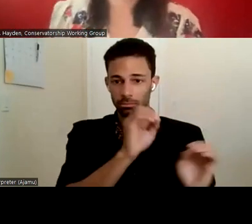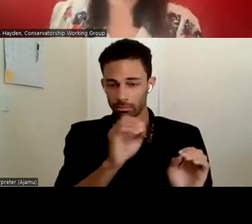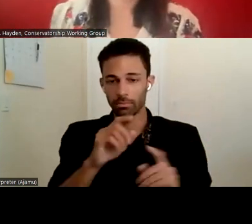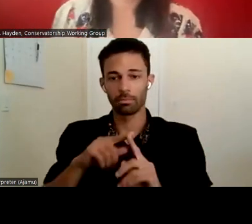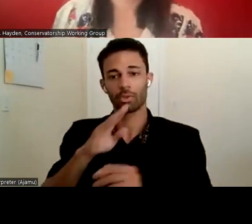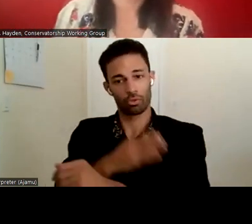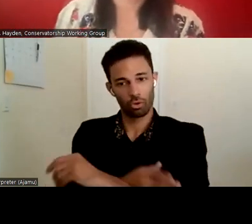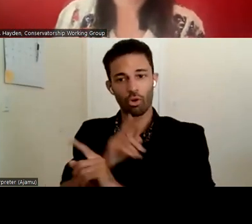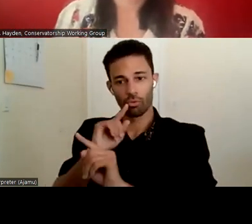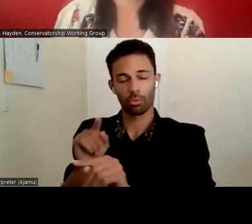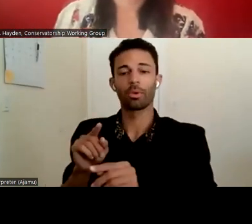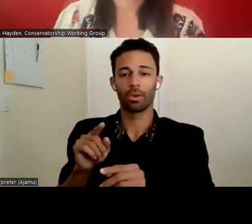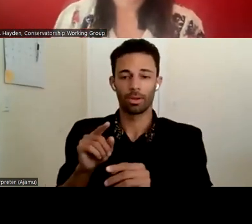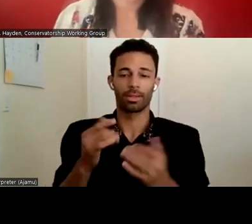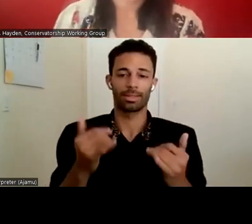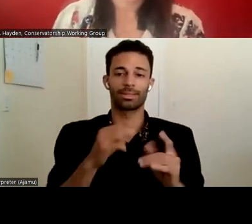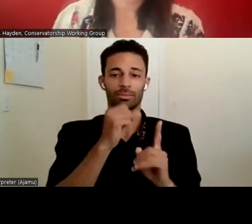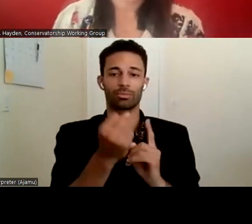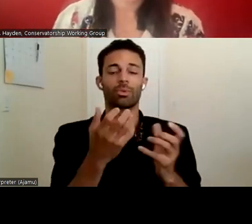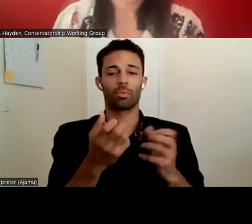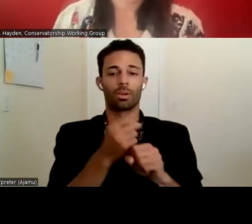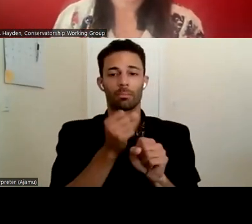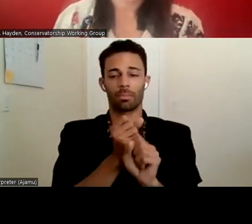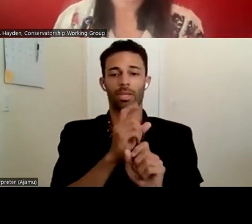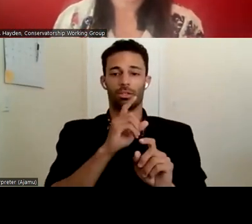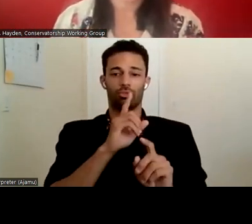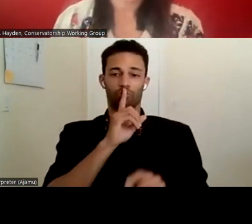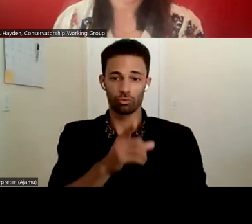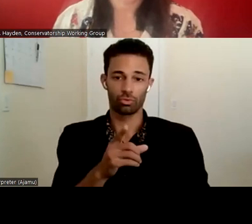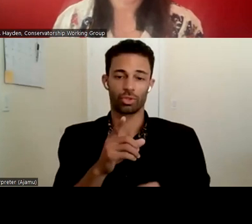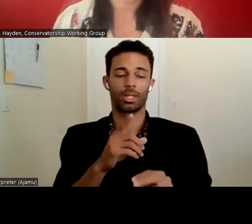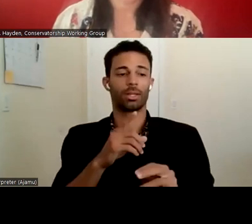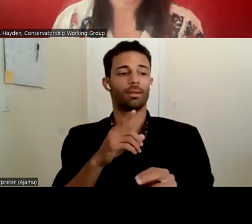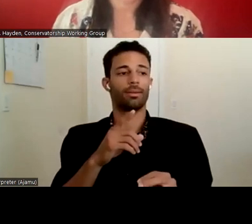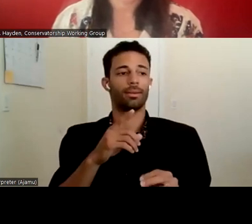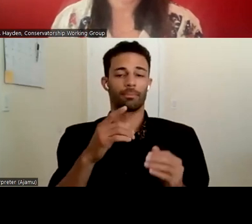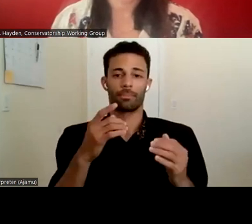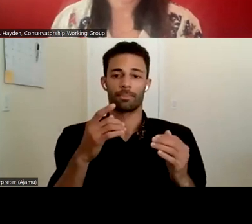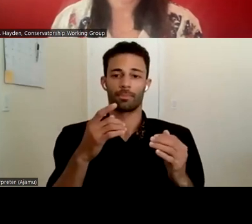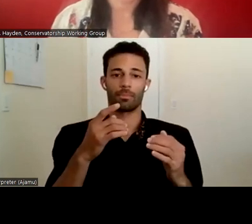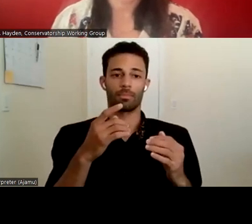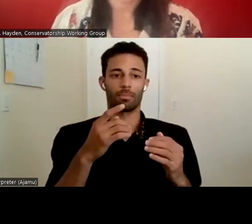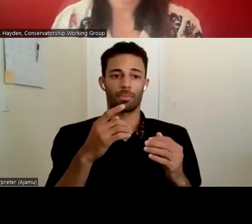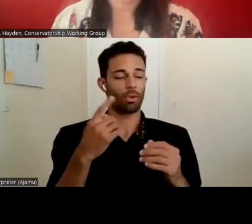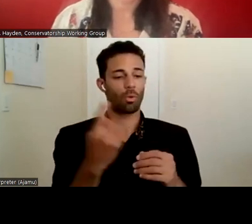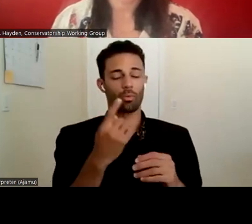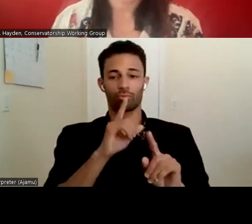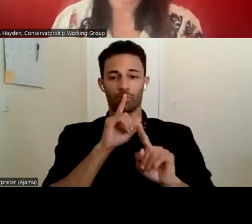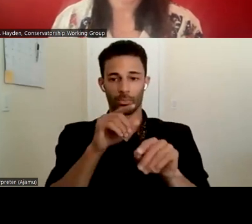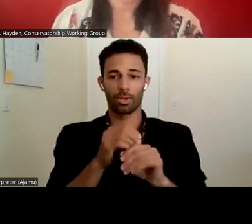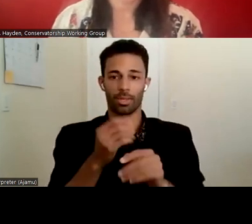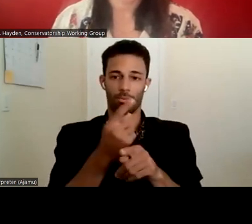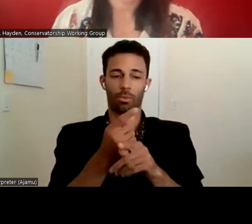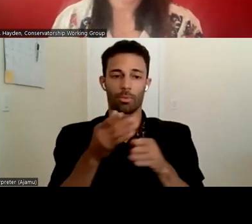reported in an appropriate way for those, um, I have not introduced myself. am a